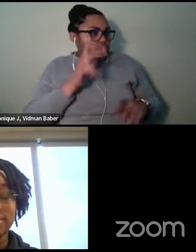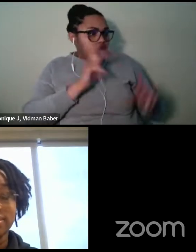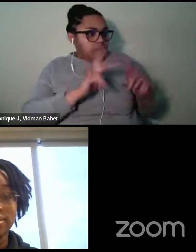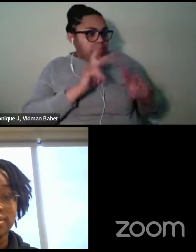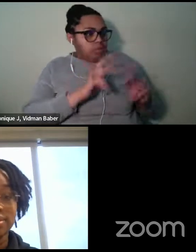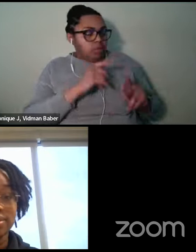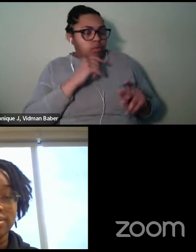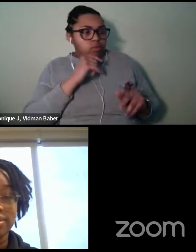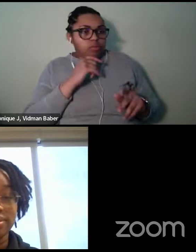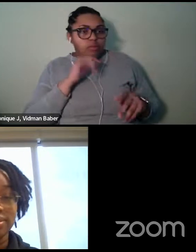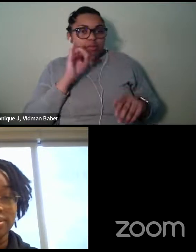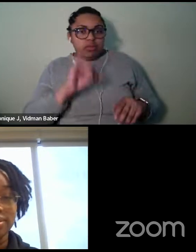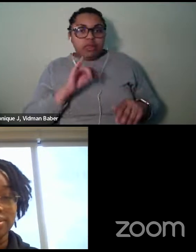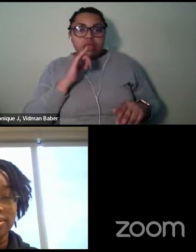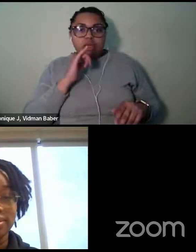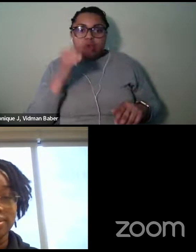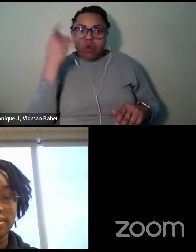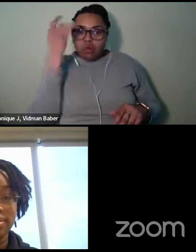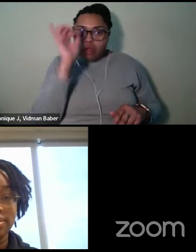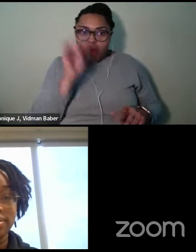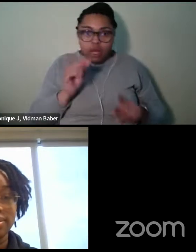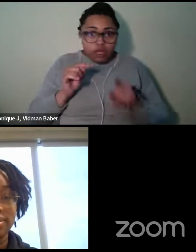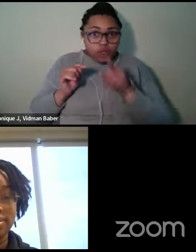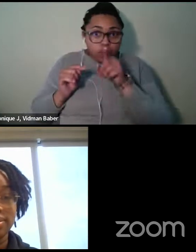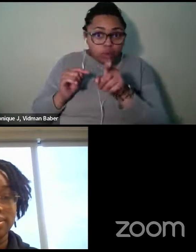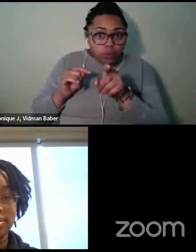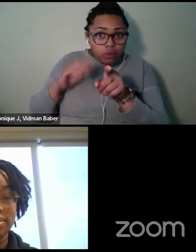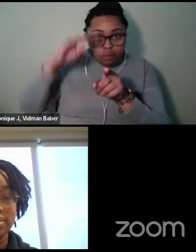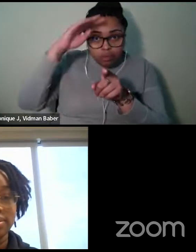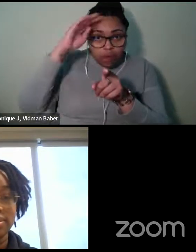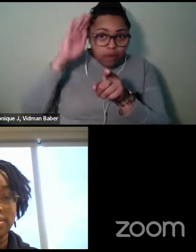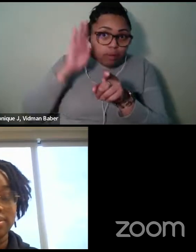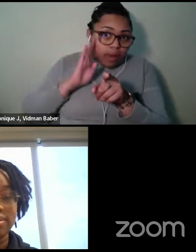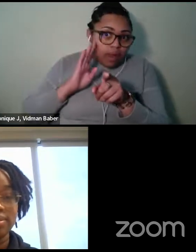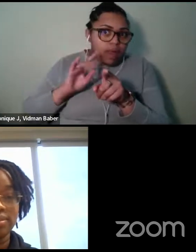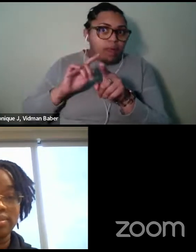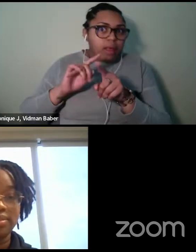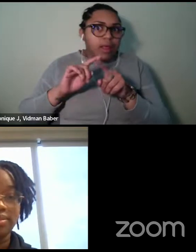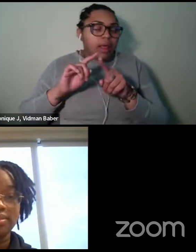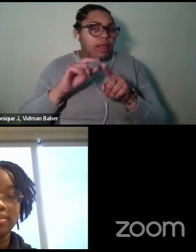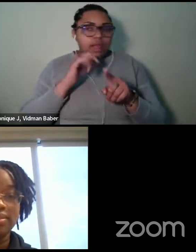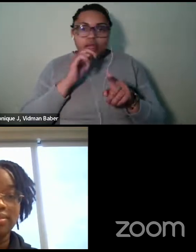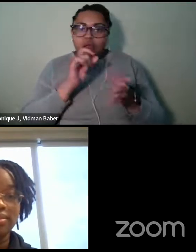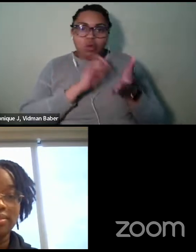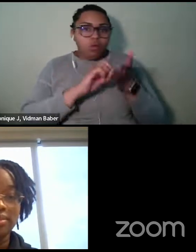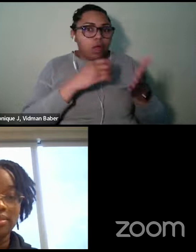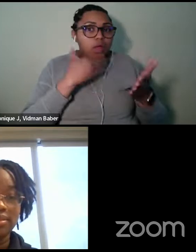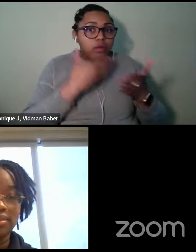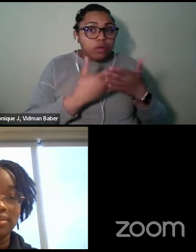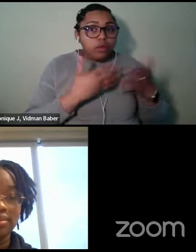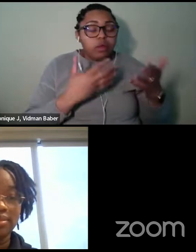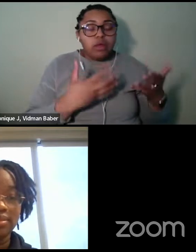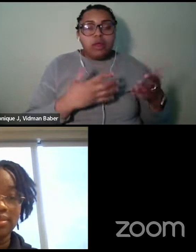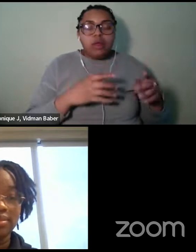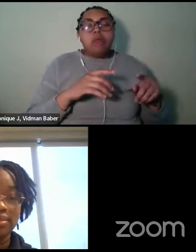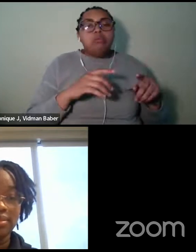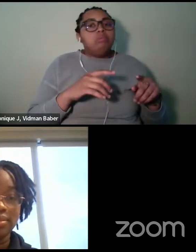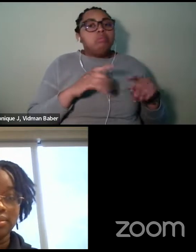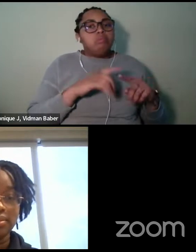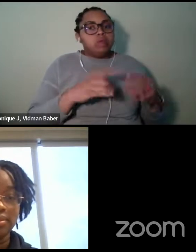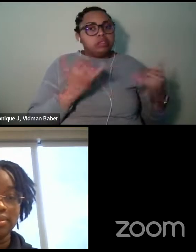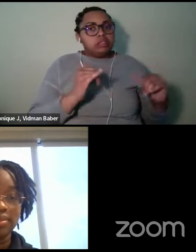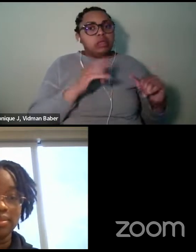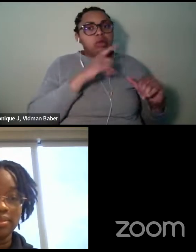Morrison, you know, continue to publish books. So I feel like that's where drawing on our history of resilience